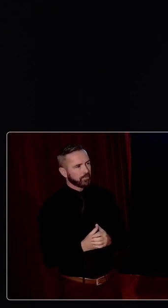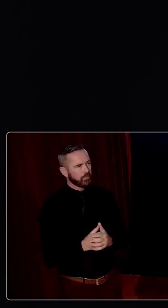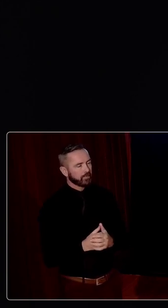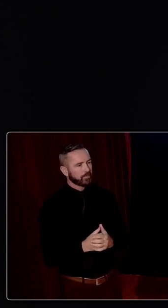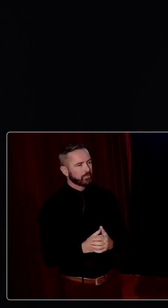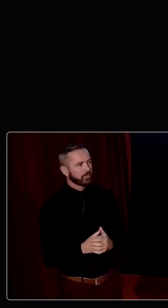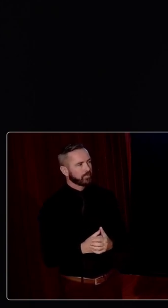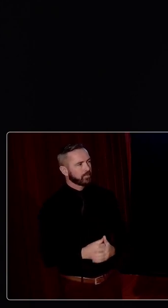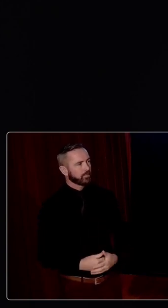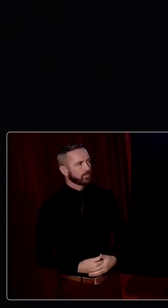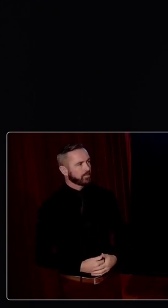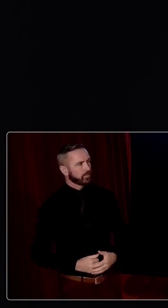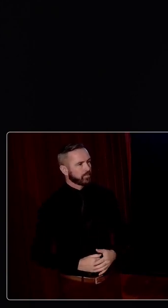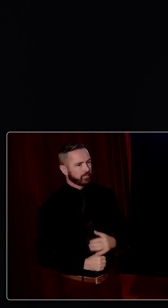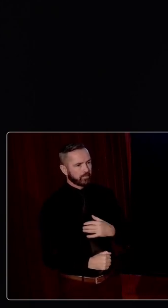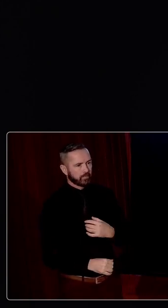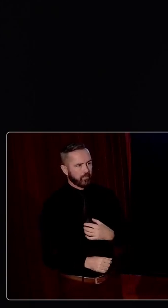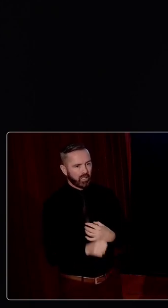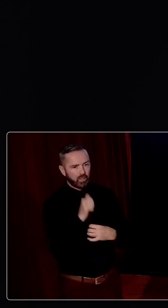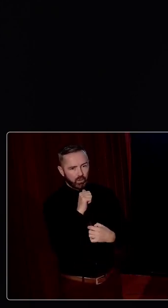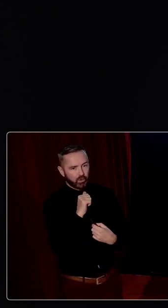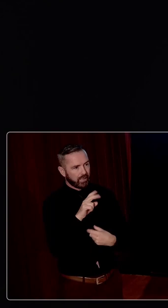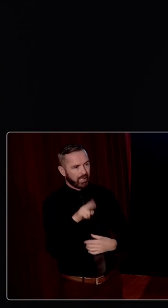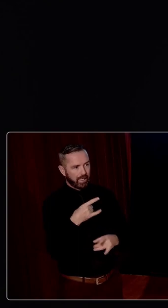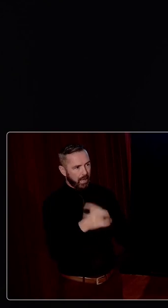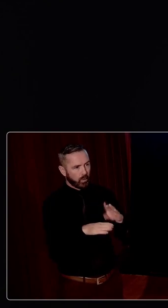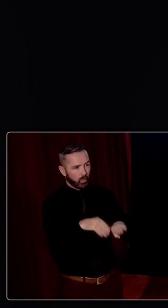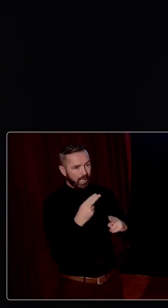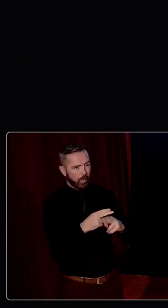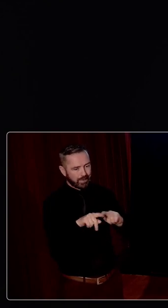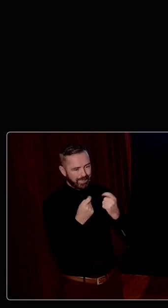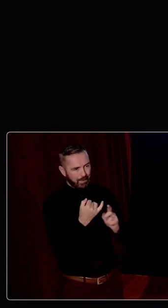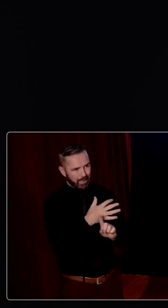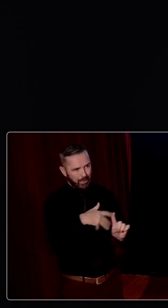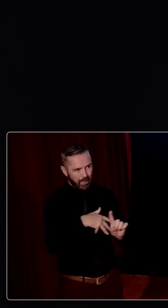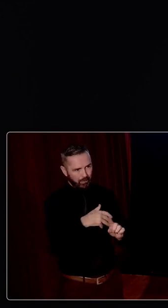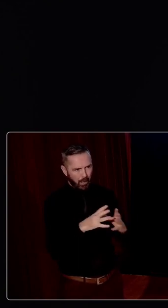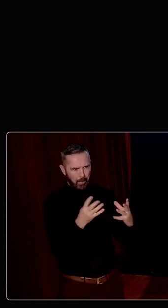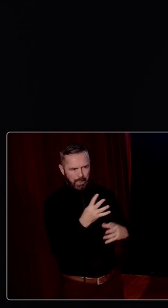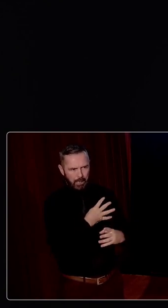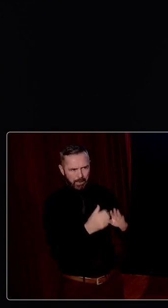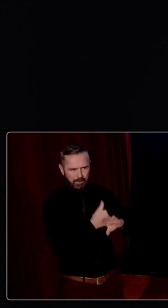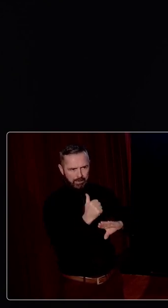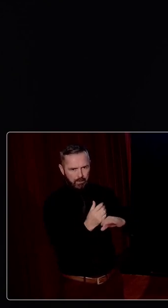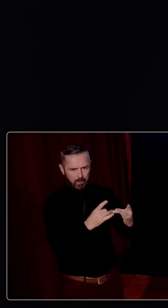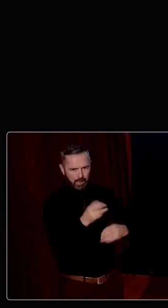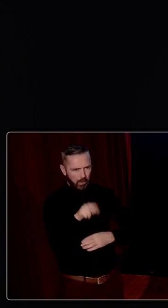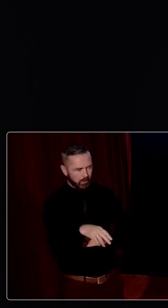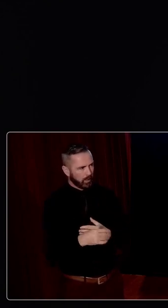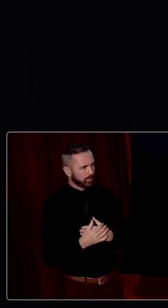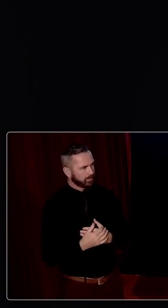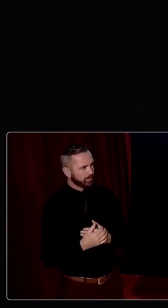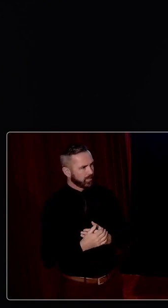There's nothing that happens without a huge team of people in the background and a large committee was convened in order to make this possible.